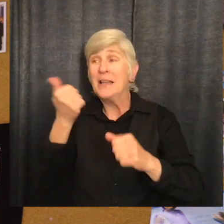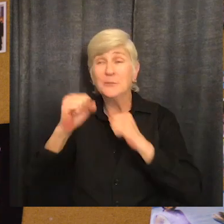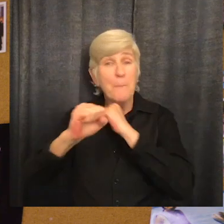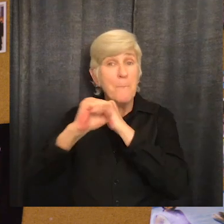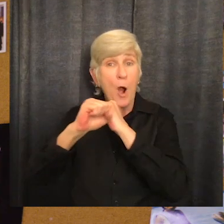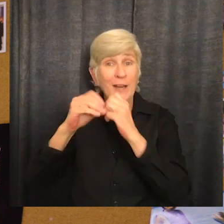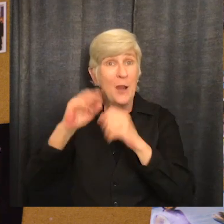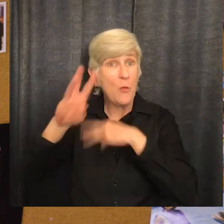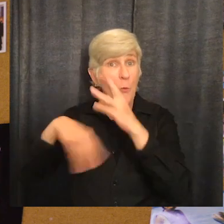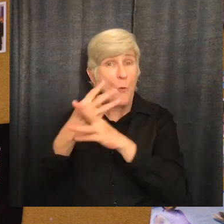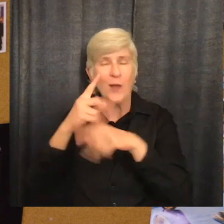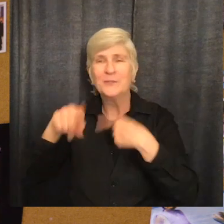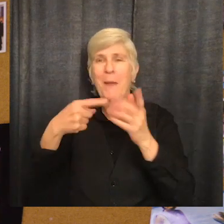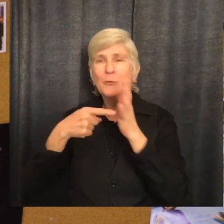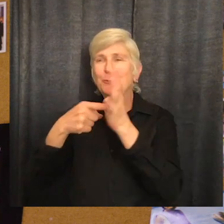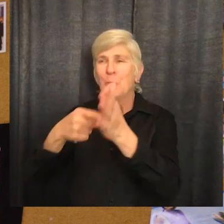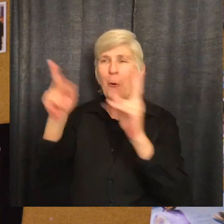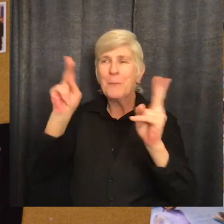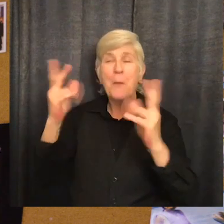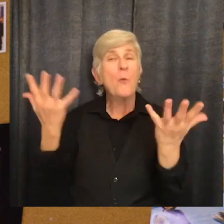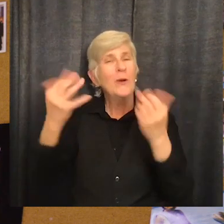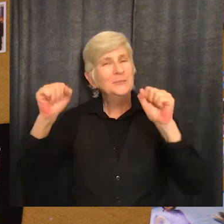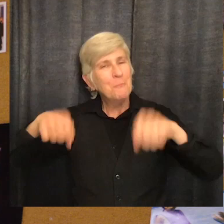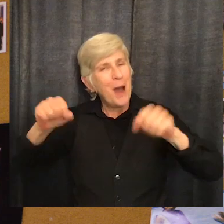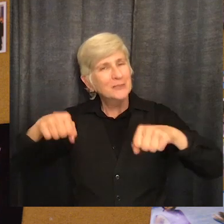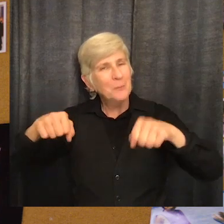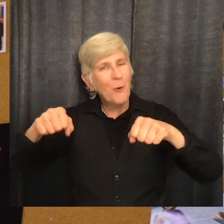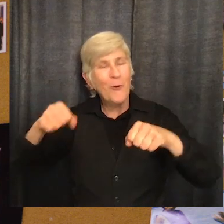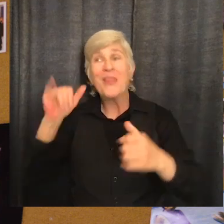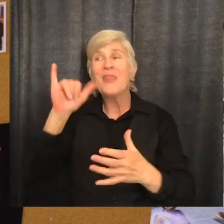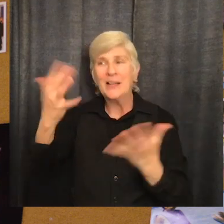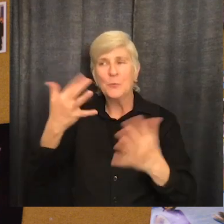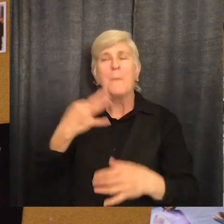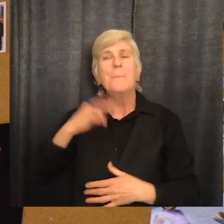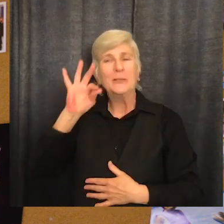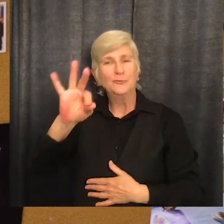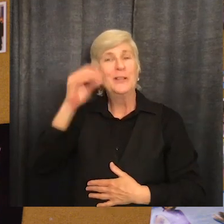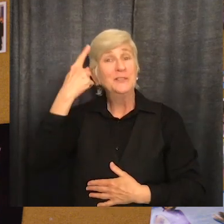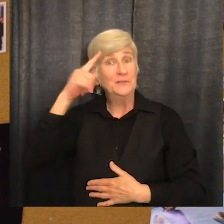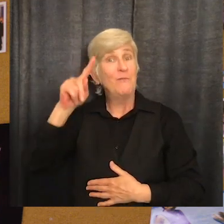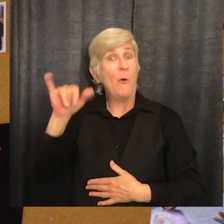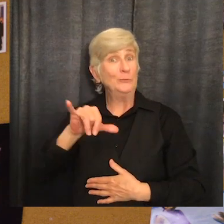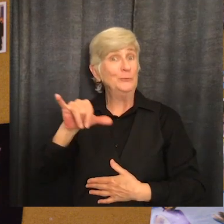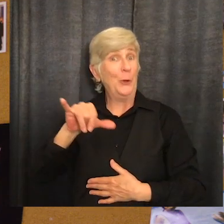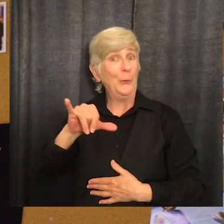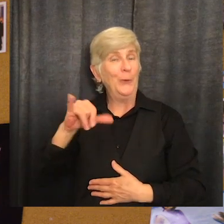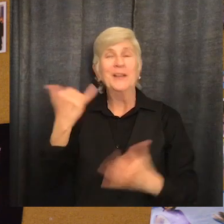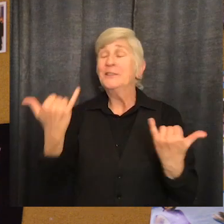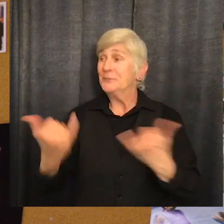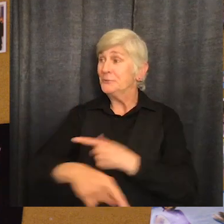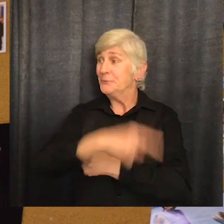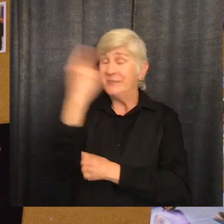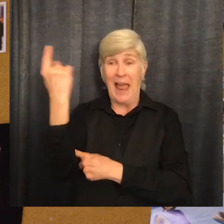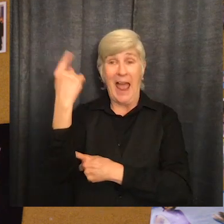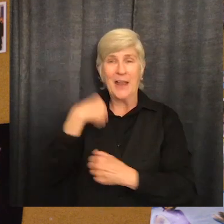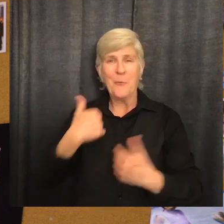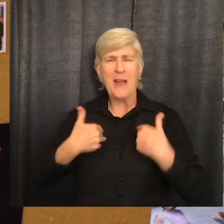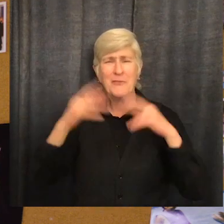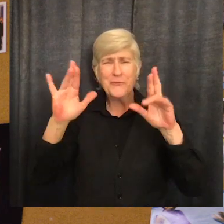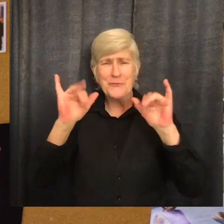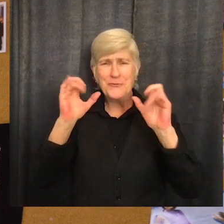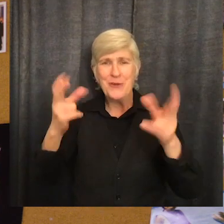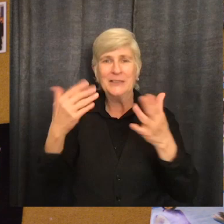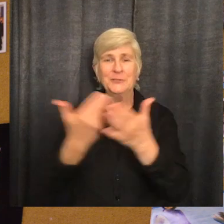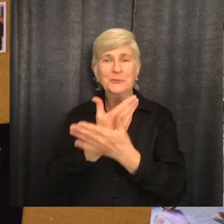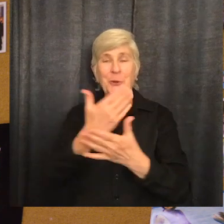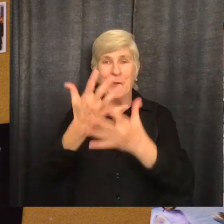world, is about showing people what's possible. And that's what Pinterest is for, too. Today, we have a rich new